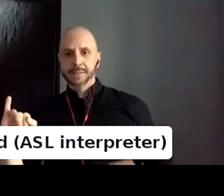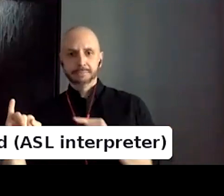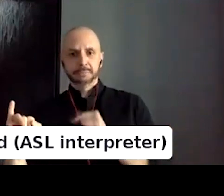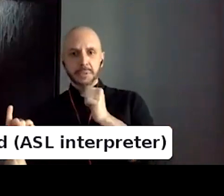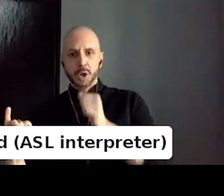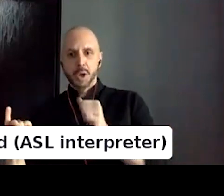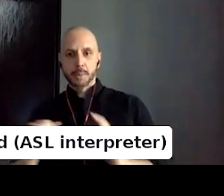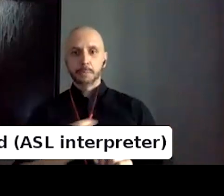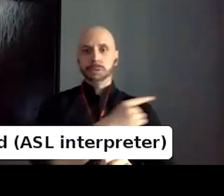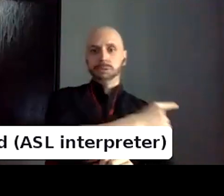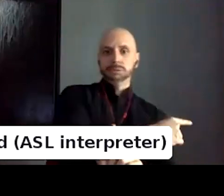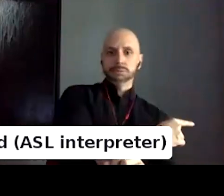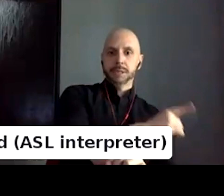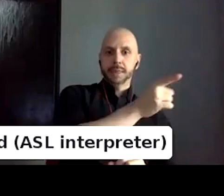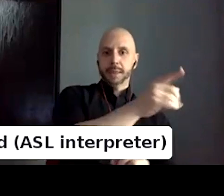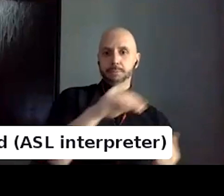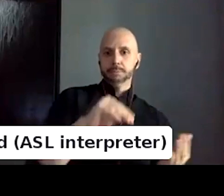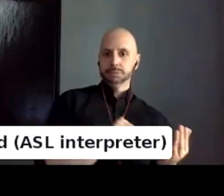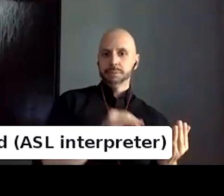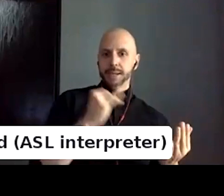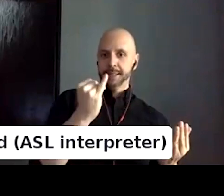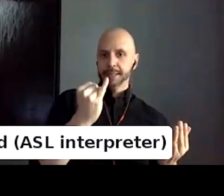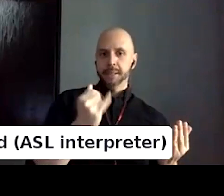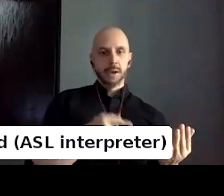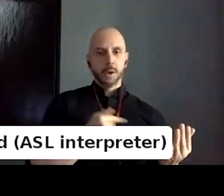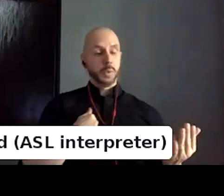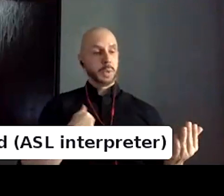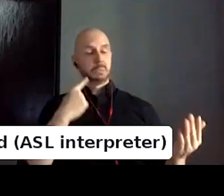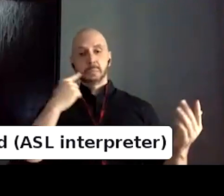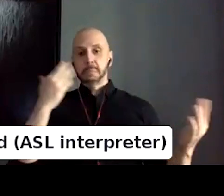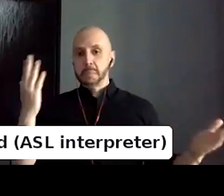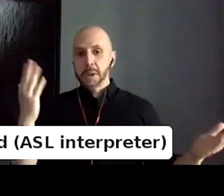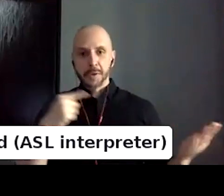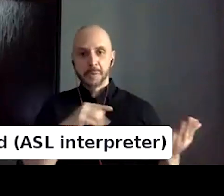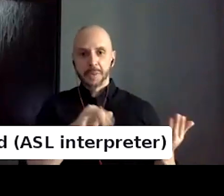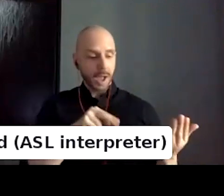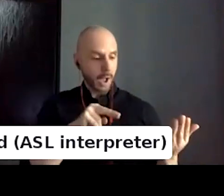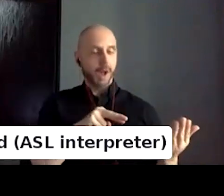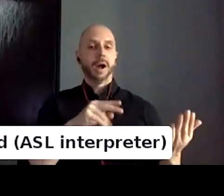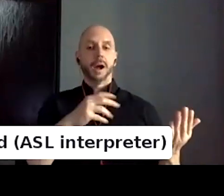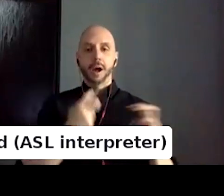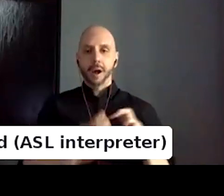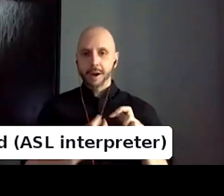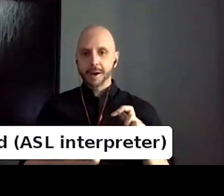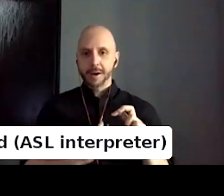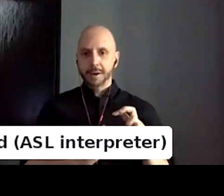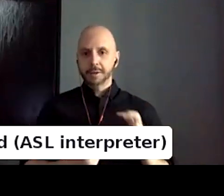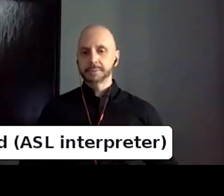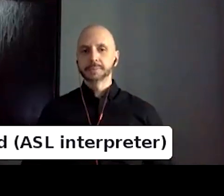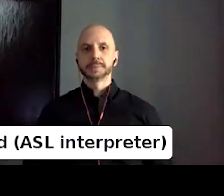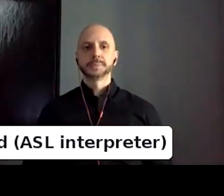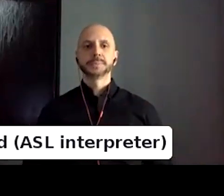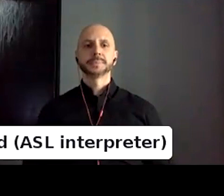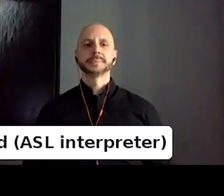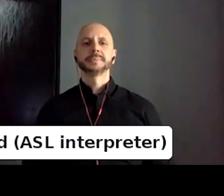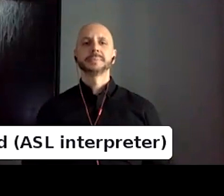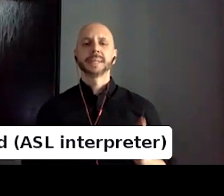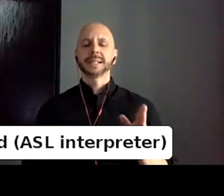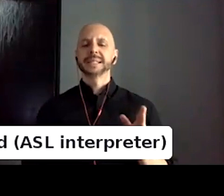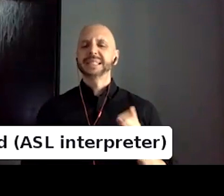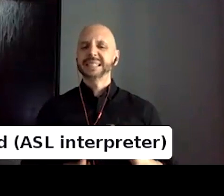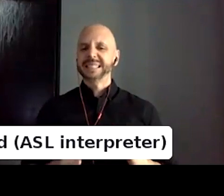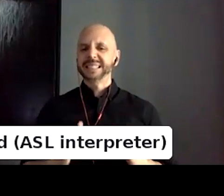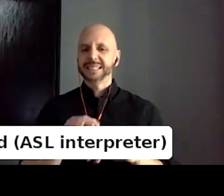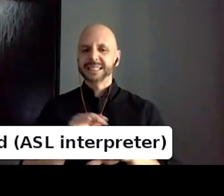thing, what I found really interesting is that, uh, somebody came up with this idea that I don't know how to call it in English, but in,